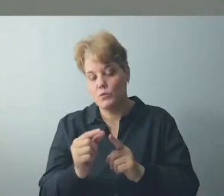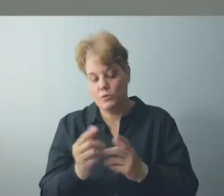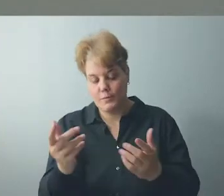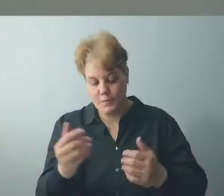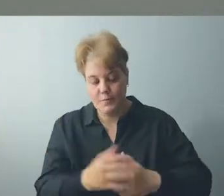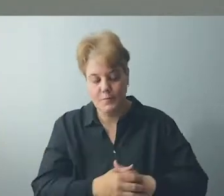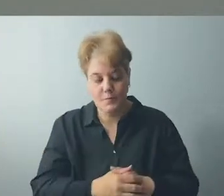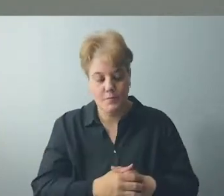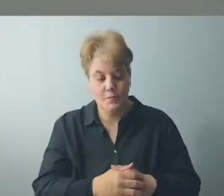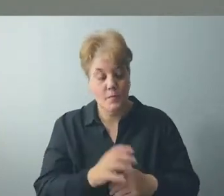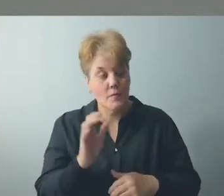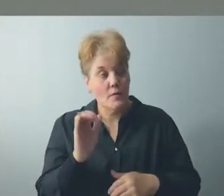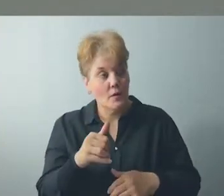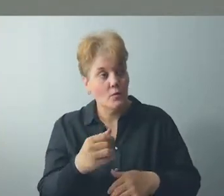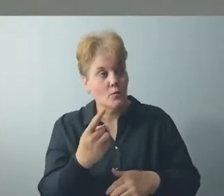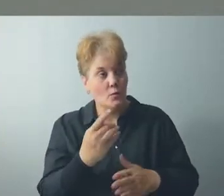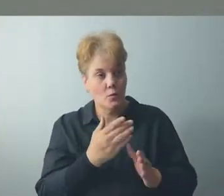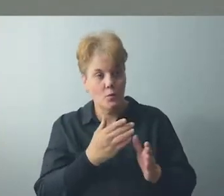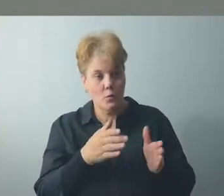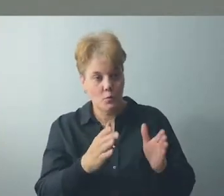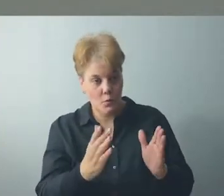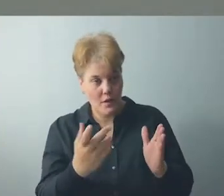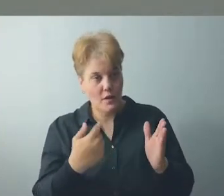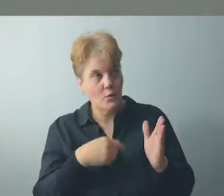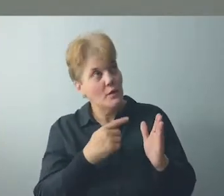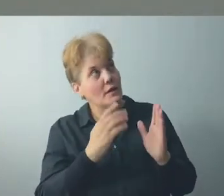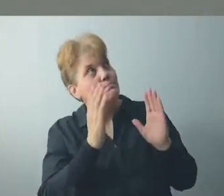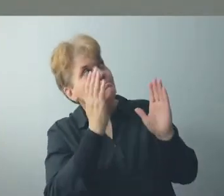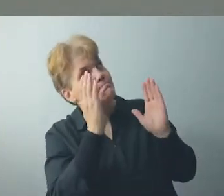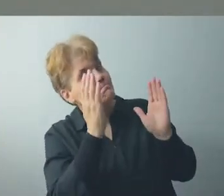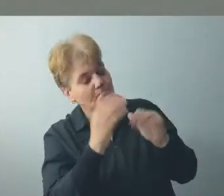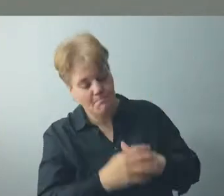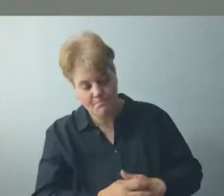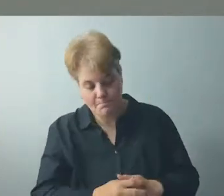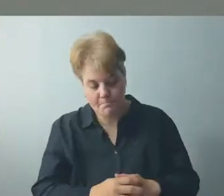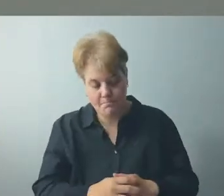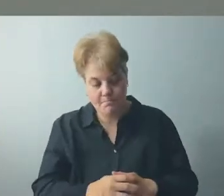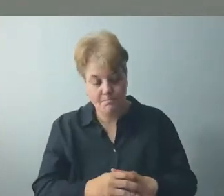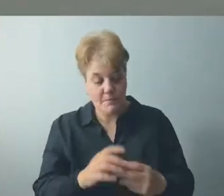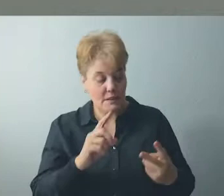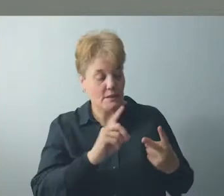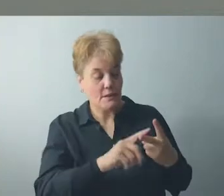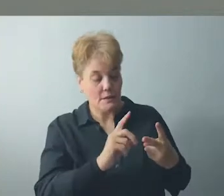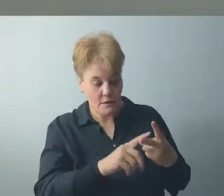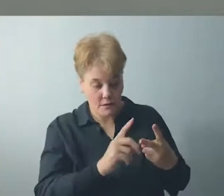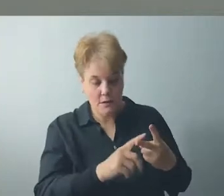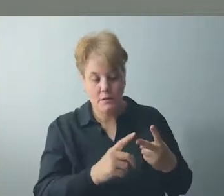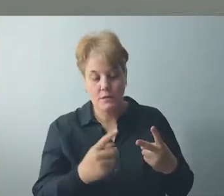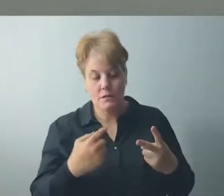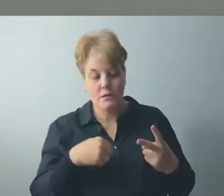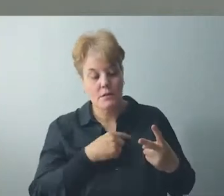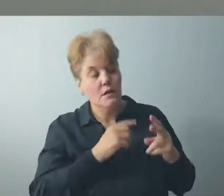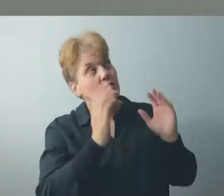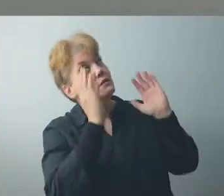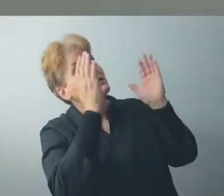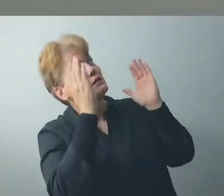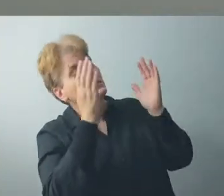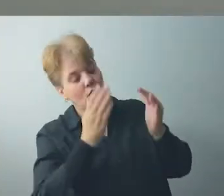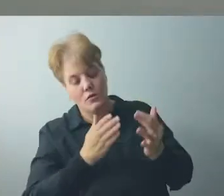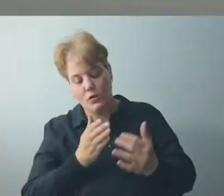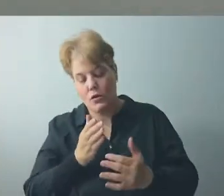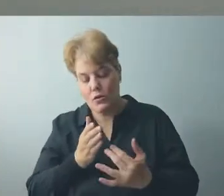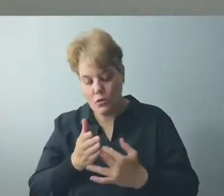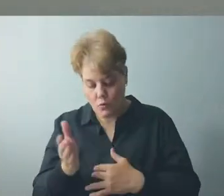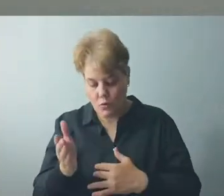God's voice speak to us. The second is through nature and God's creation. I've enjoyed